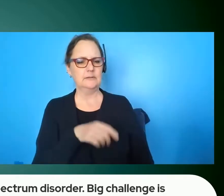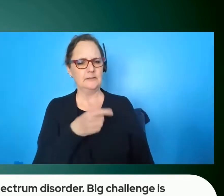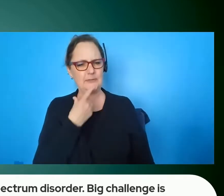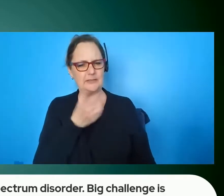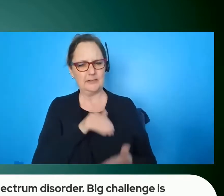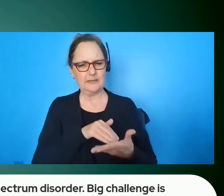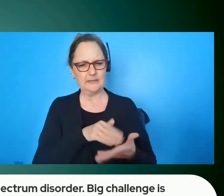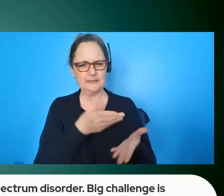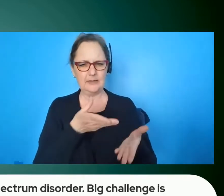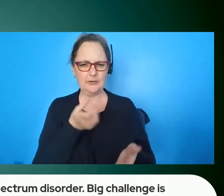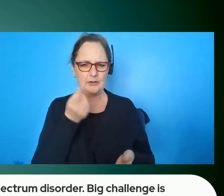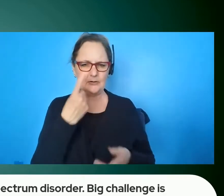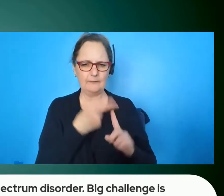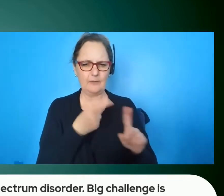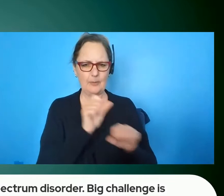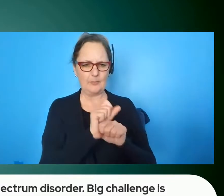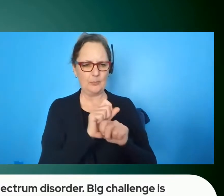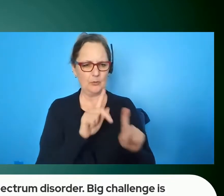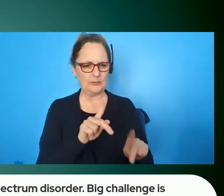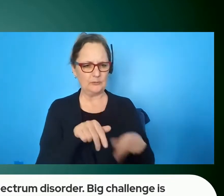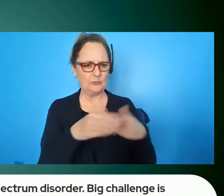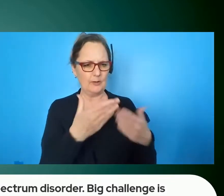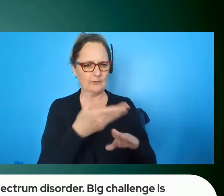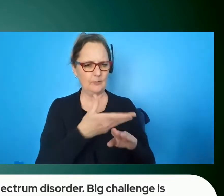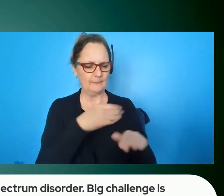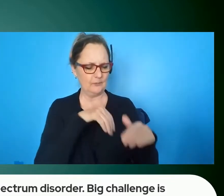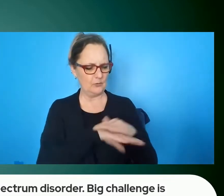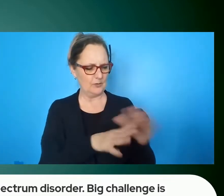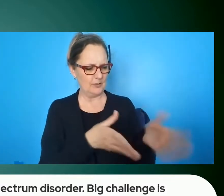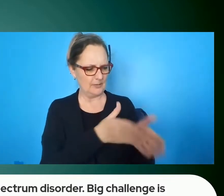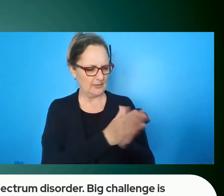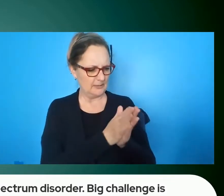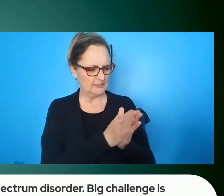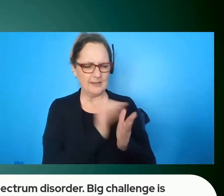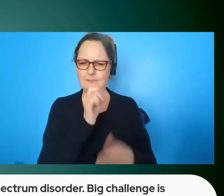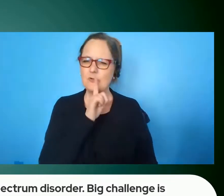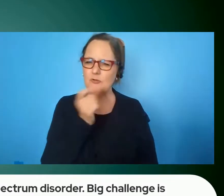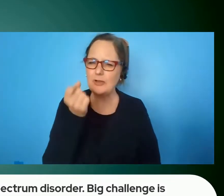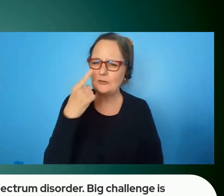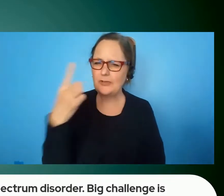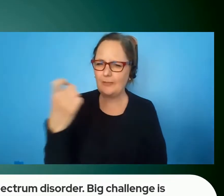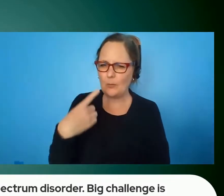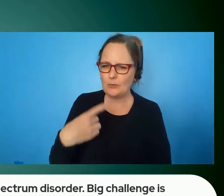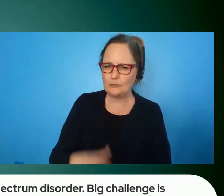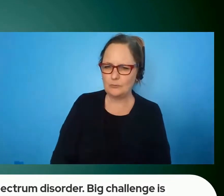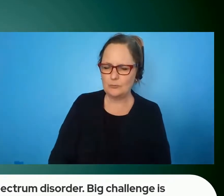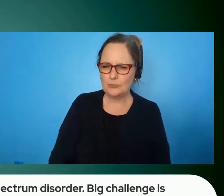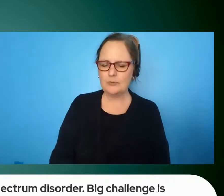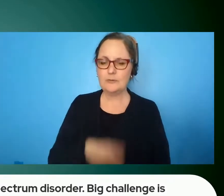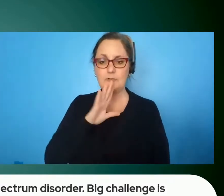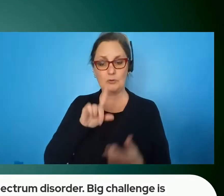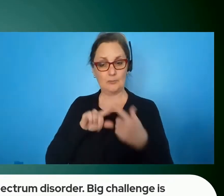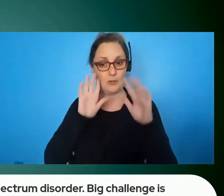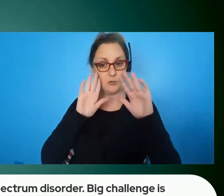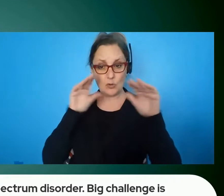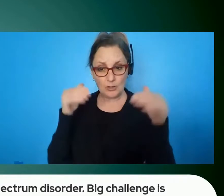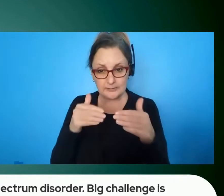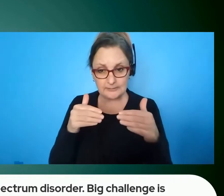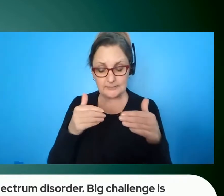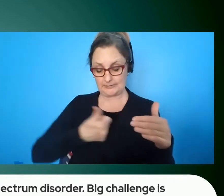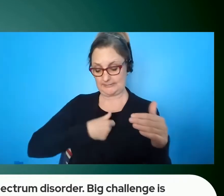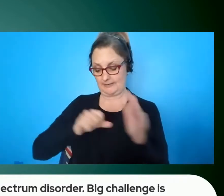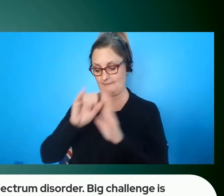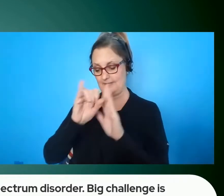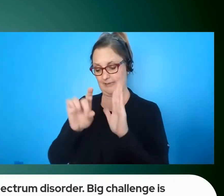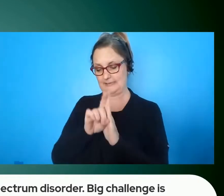i'm not sure that i understand the last part but i let's just talk about um autism and self id for a second i